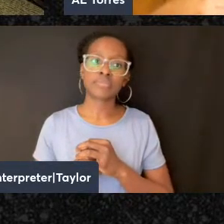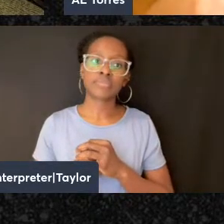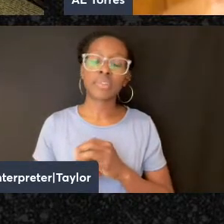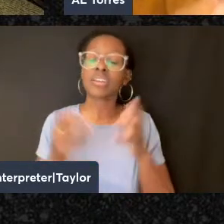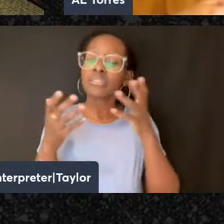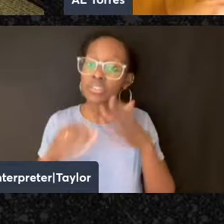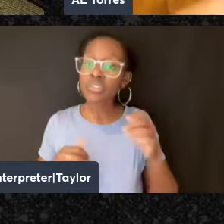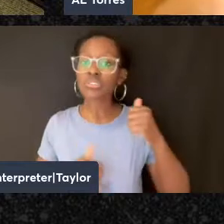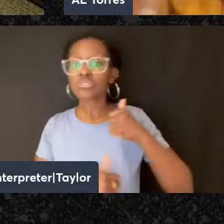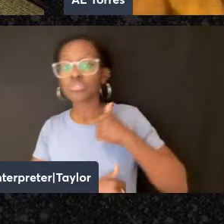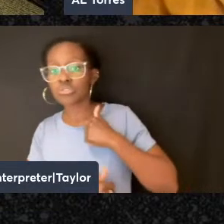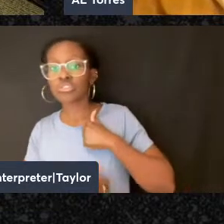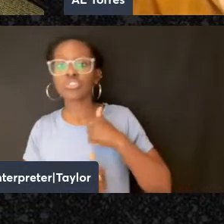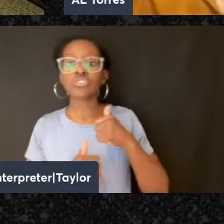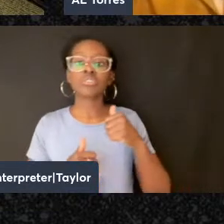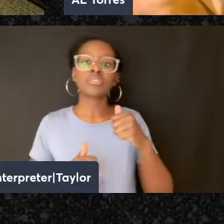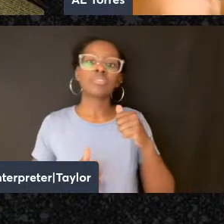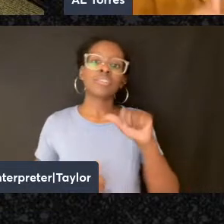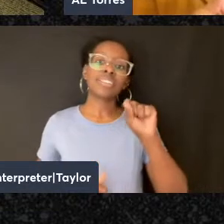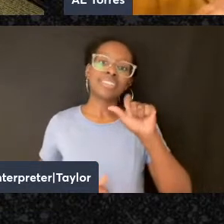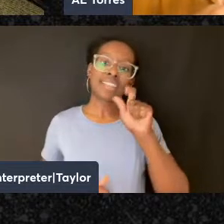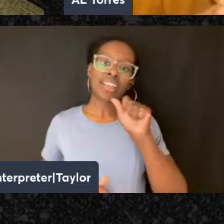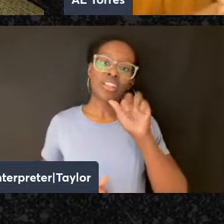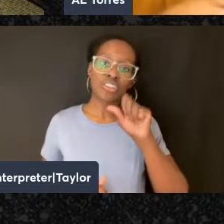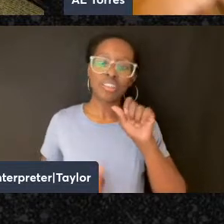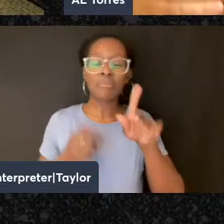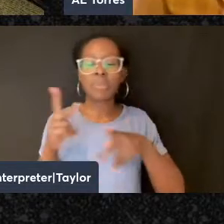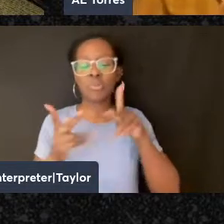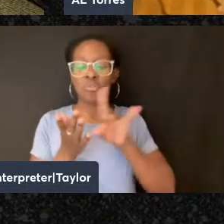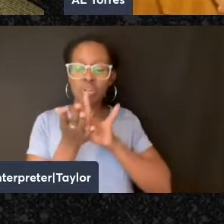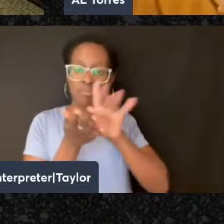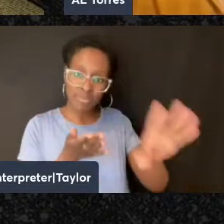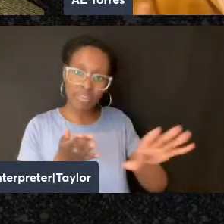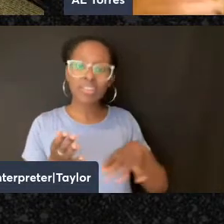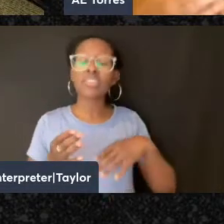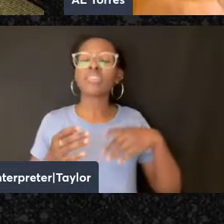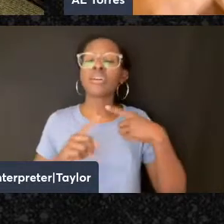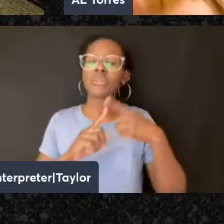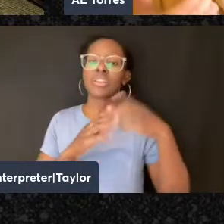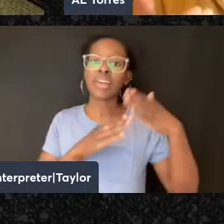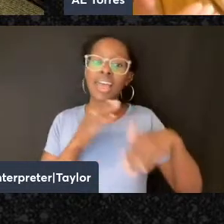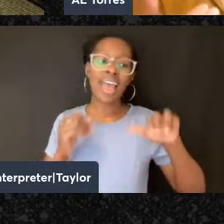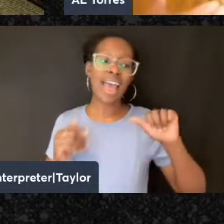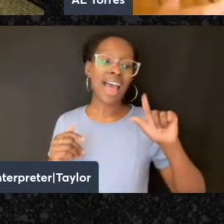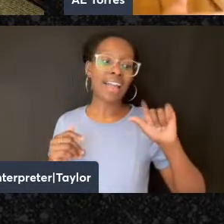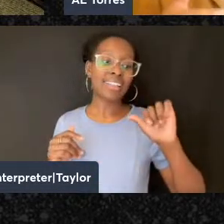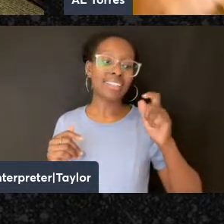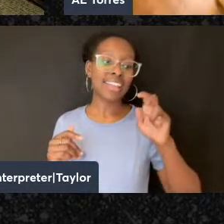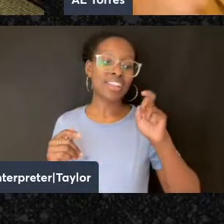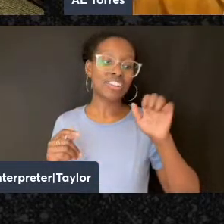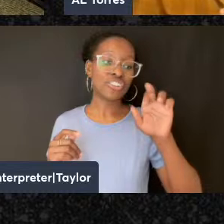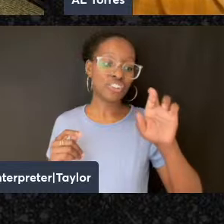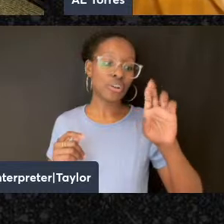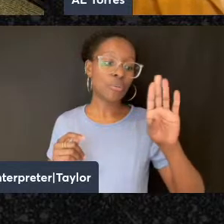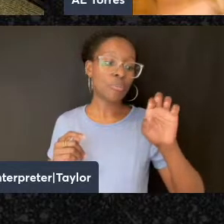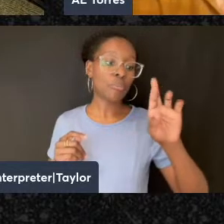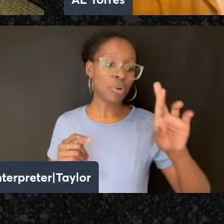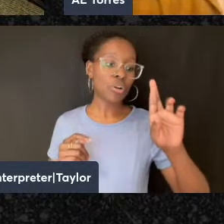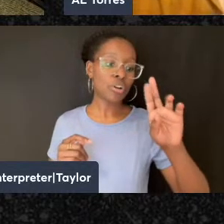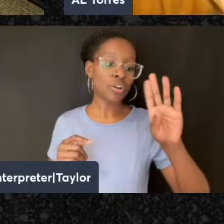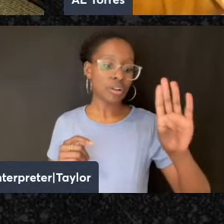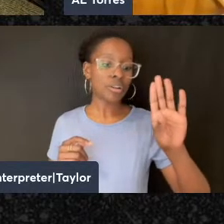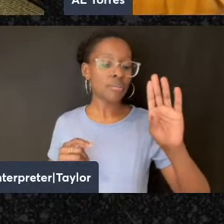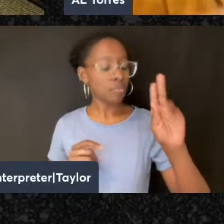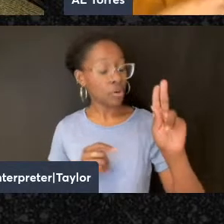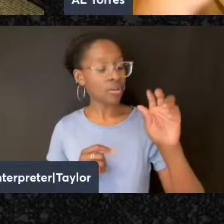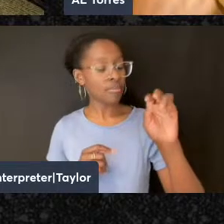and the deportees. But then when they landed, Alexander Berkman was basically elected while on the ship to be the negotiator.